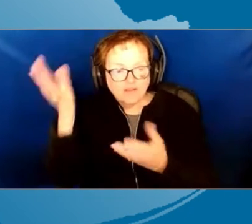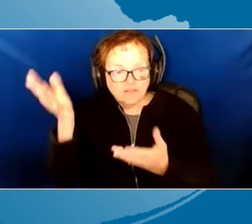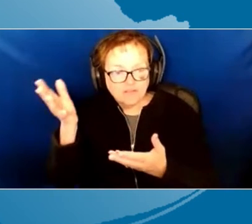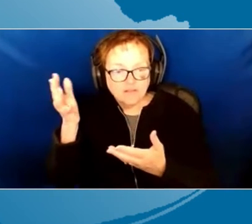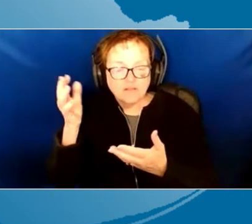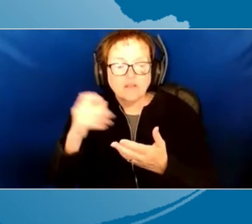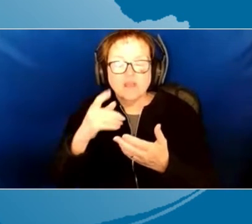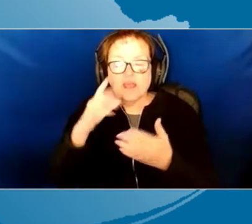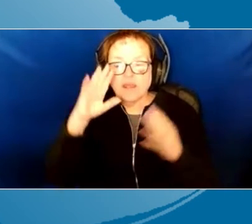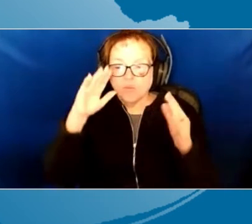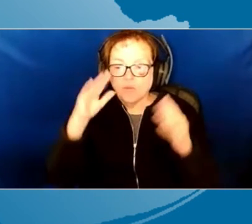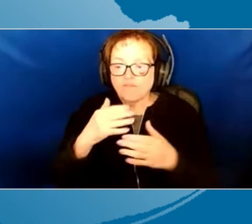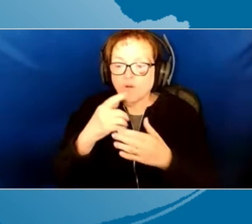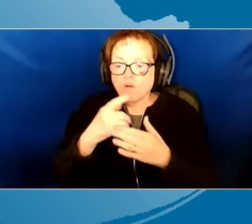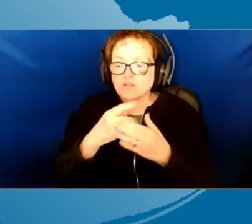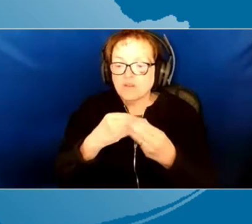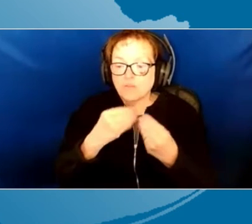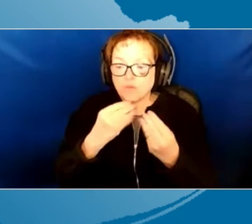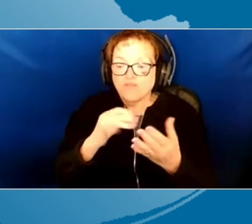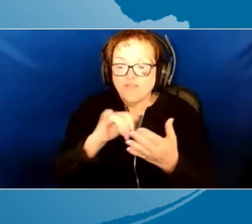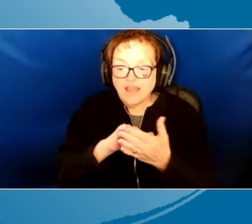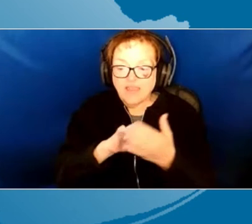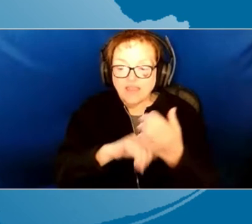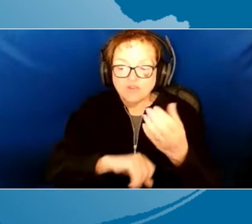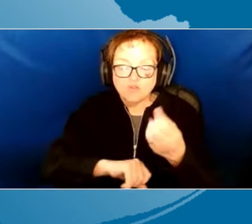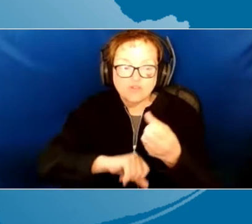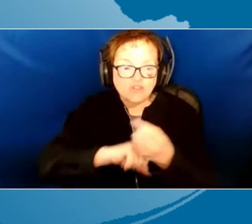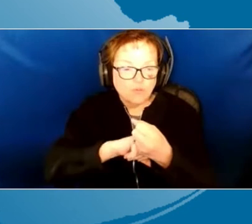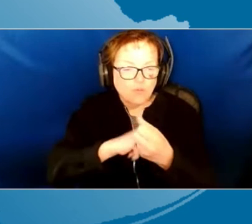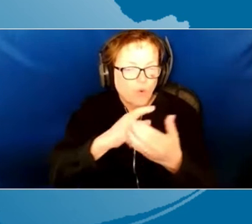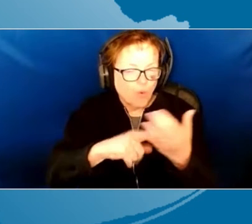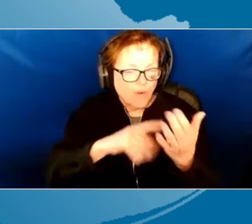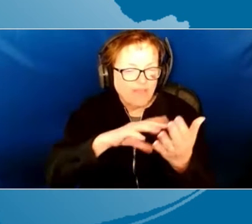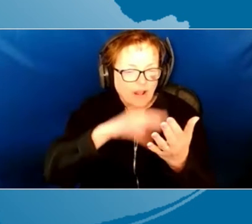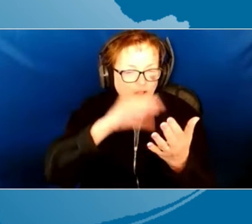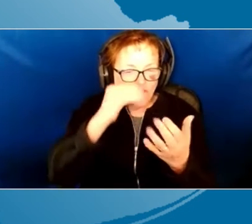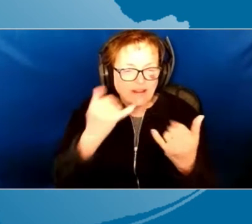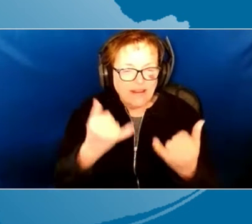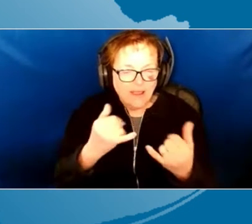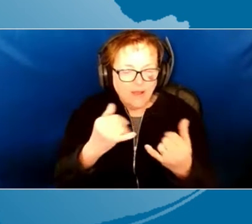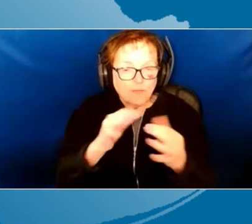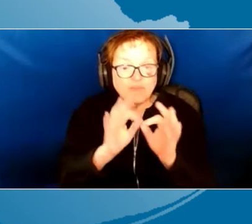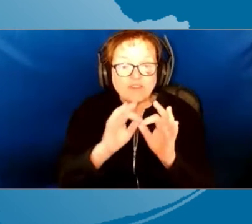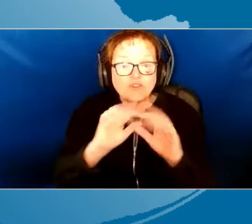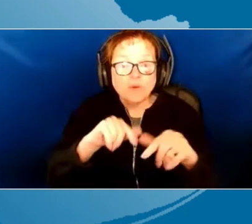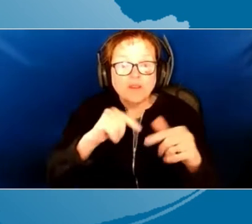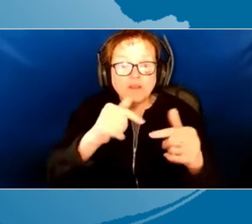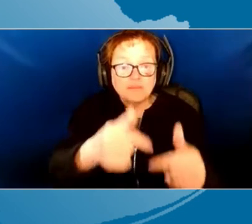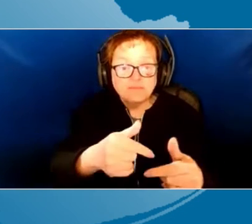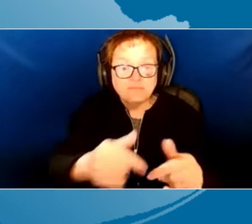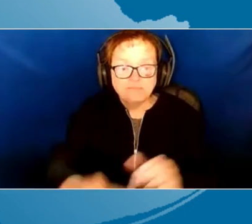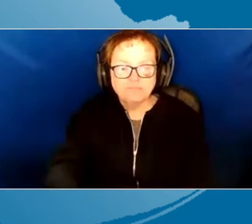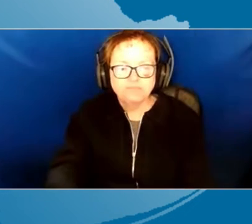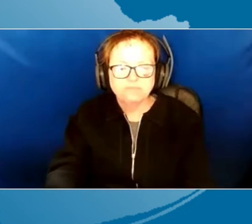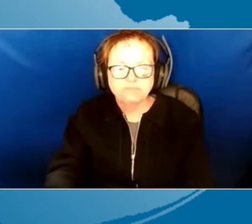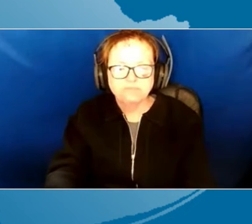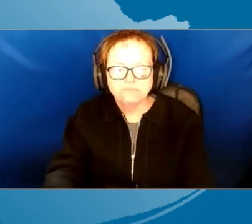that's going to provide us the opportunity to support the child's learning and skills? Next visit plan.